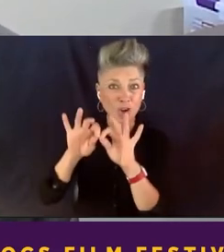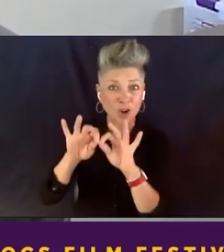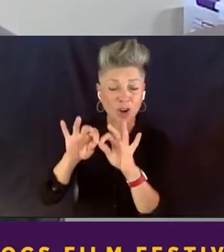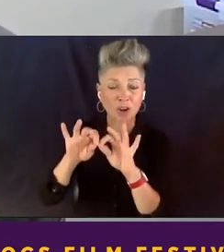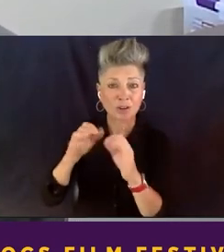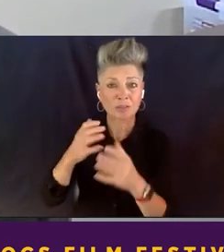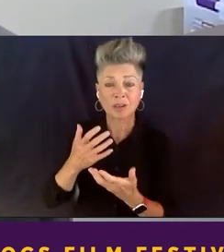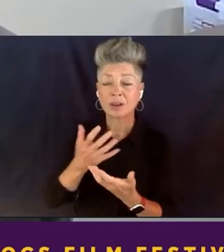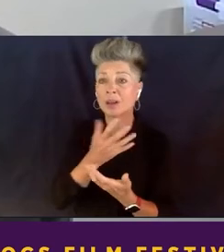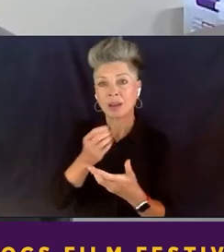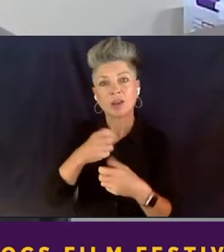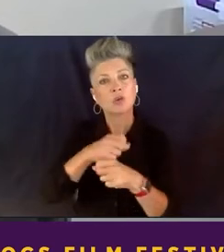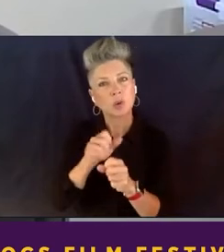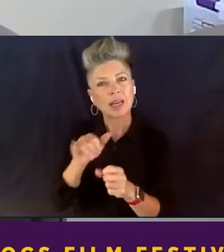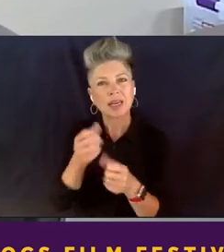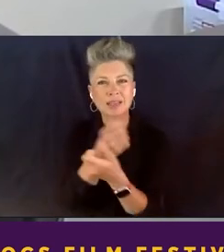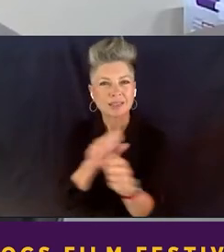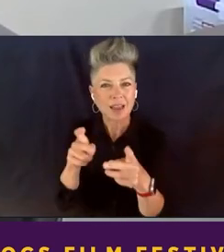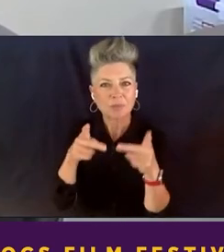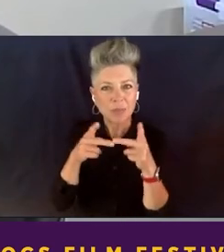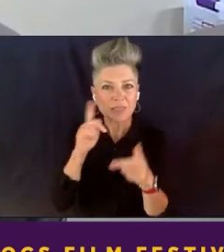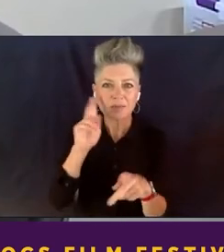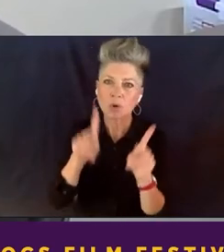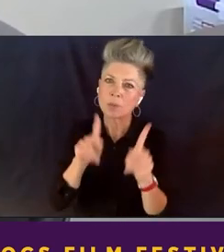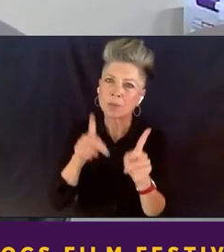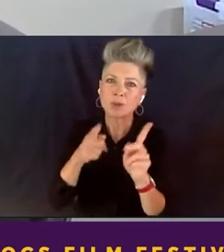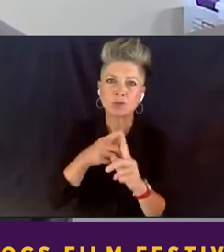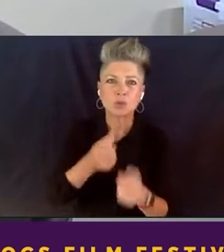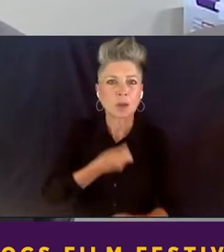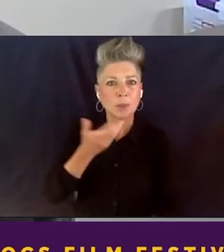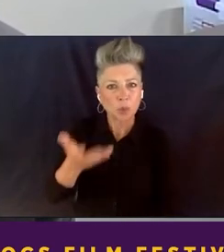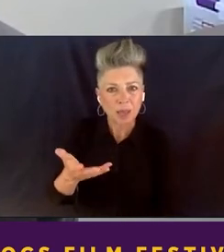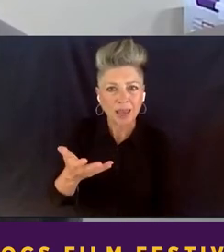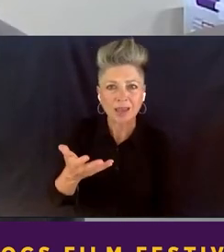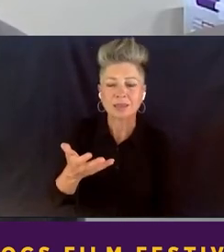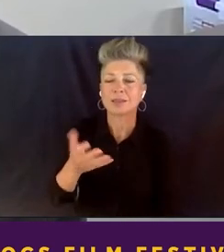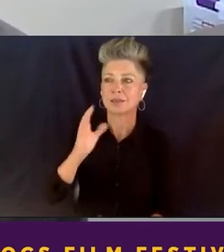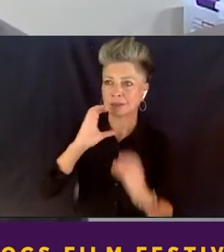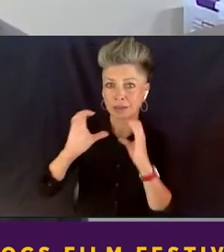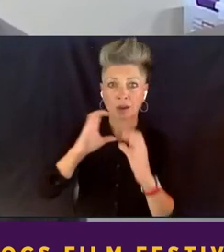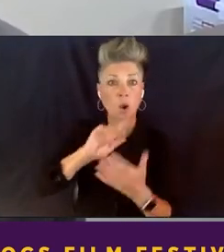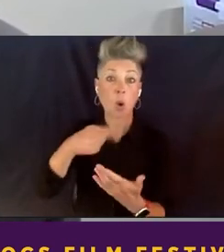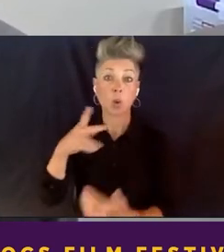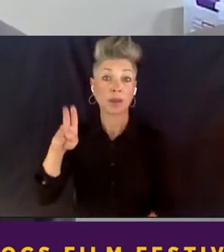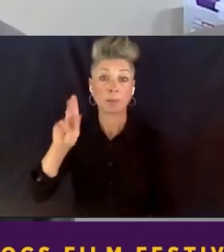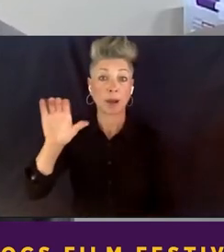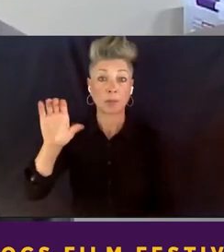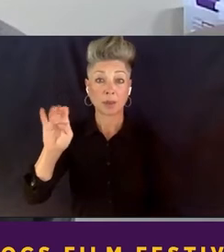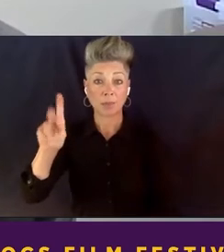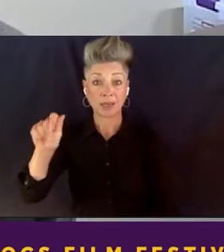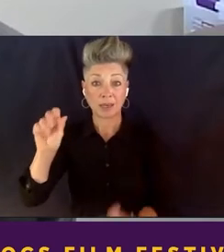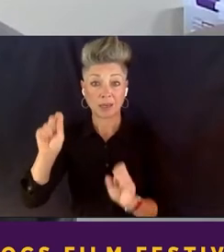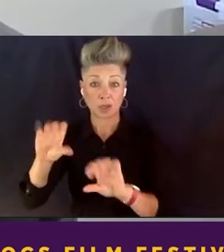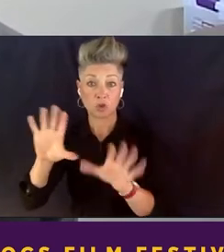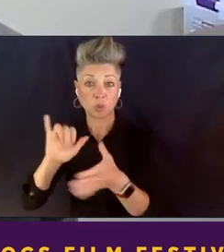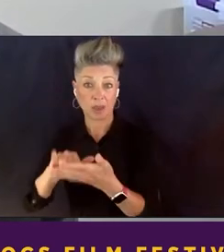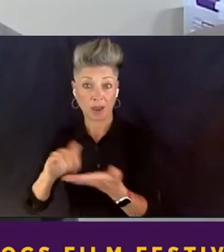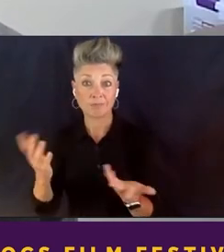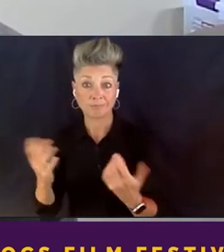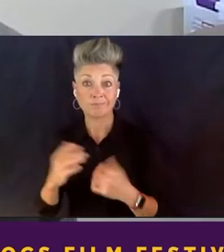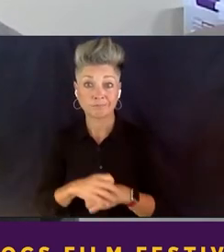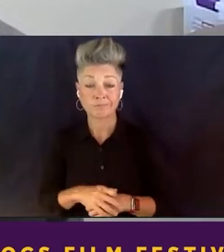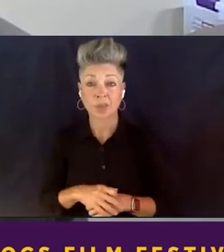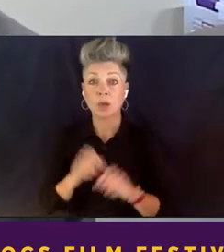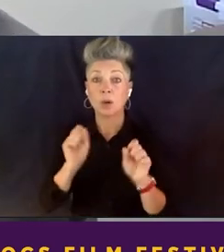space for people to communicate. I think only can public media do that. Only can we have these